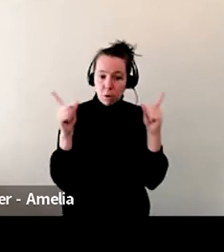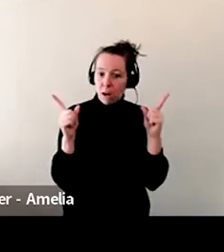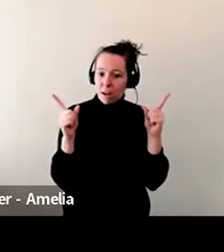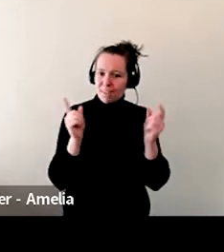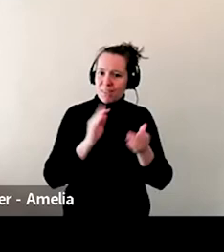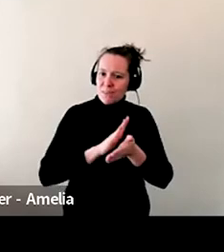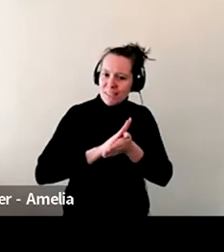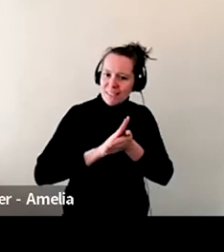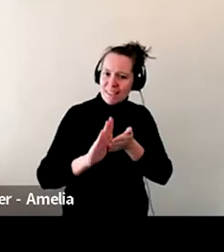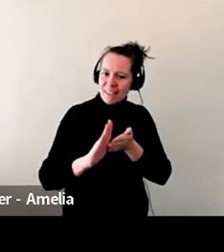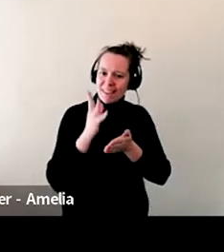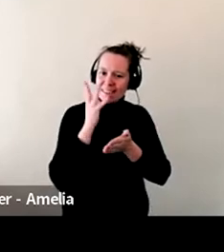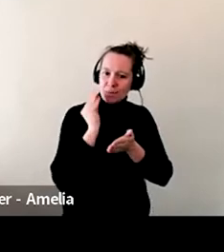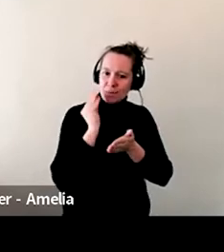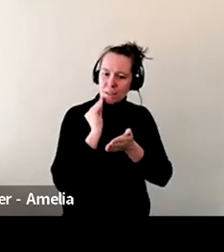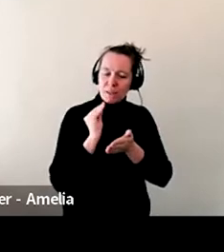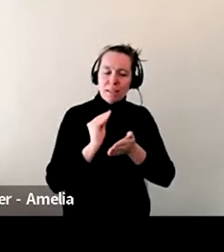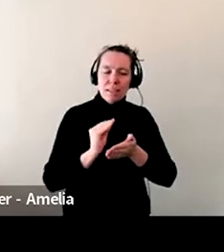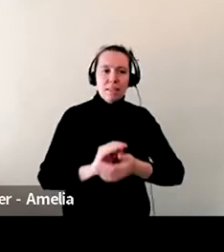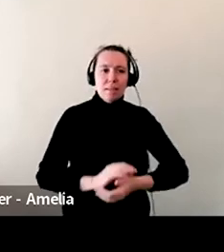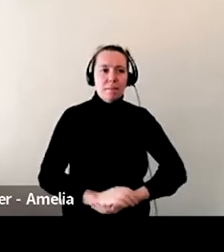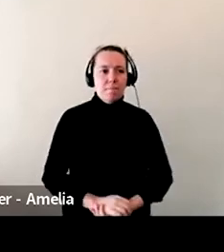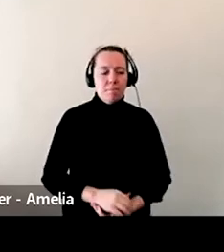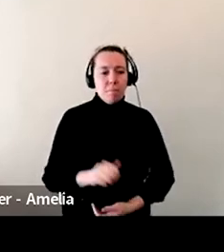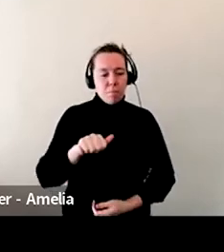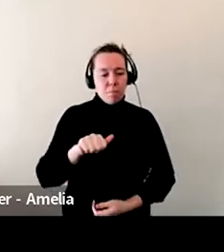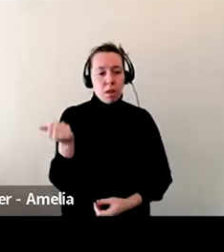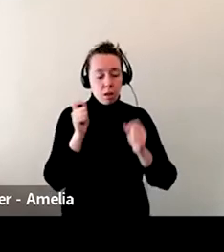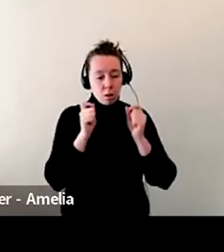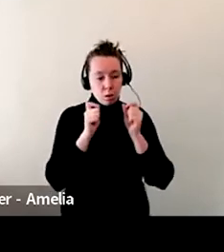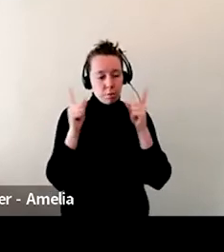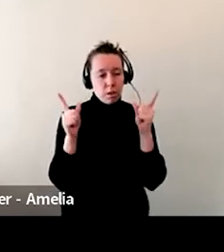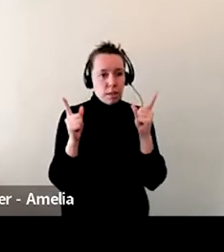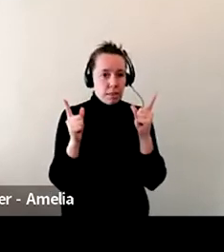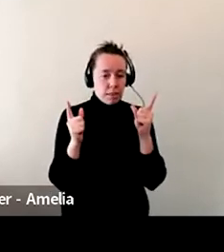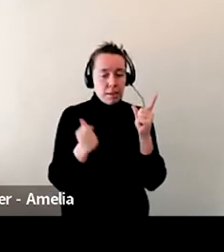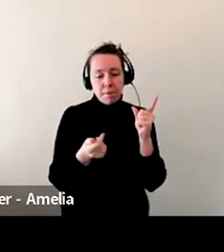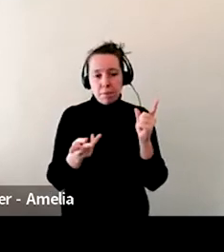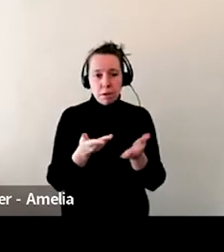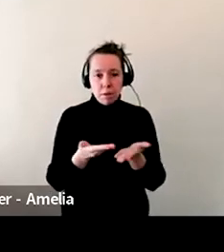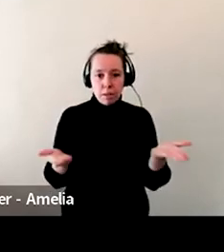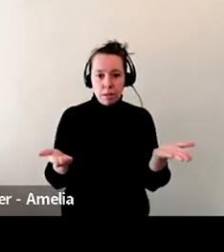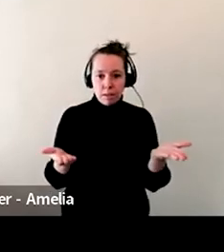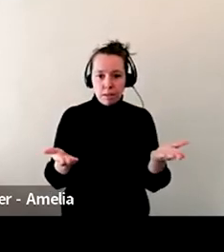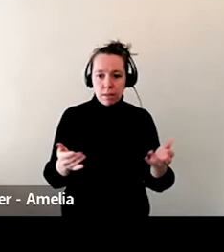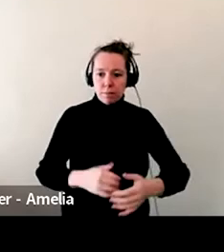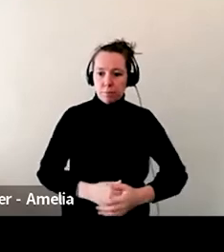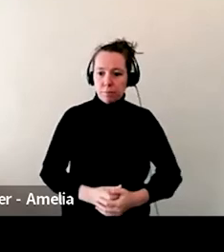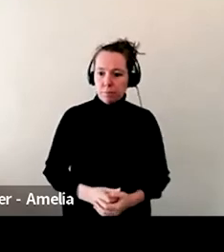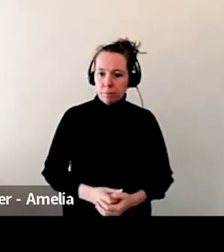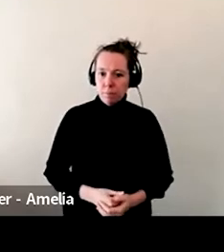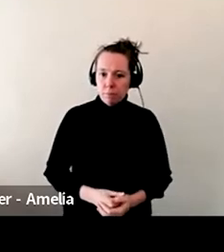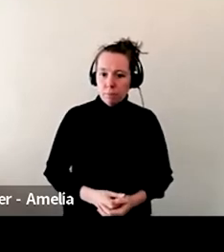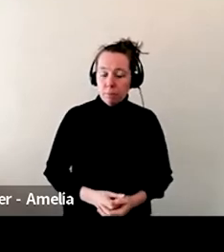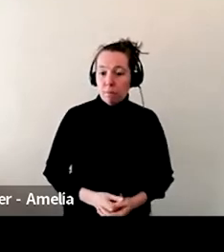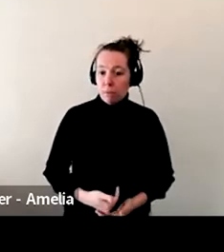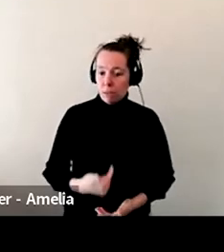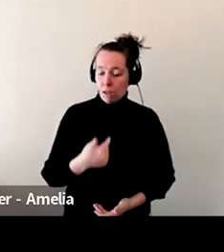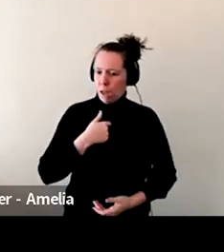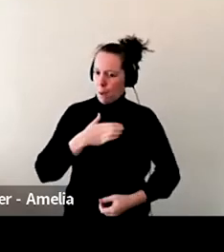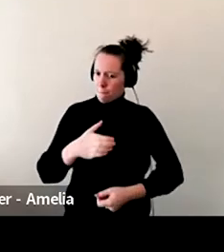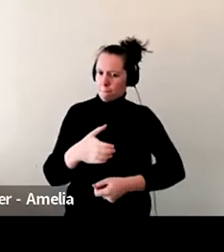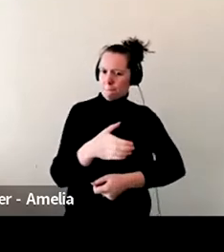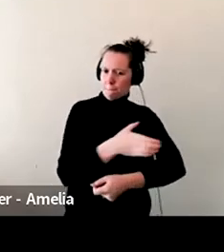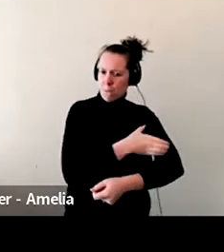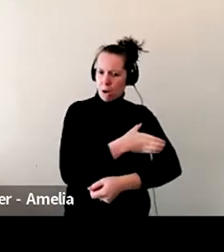the other thing that I find surprising, a couple of things is the amount of power that you have to hand sell things as a bookseller.